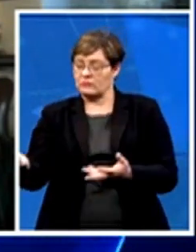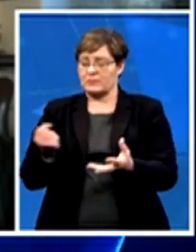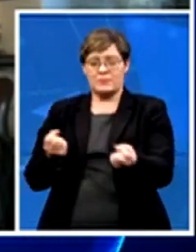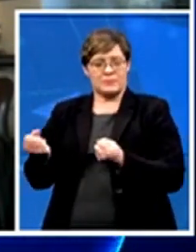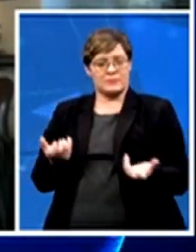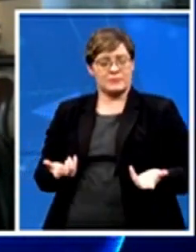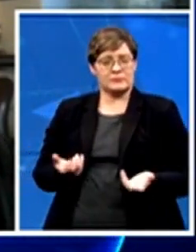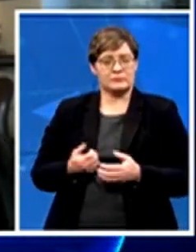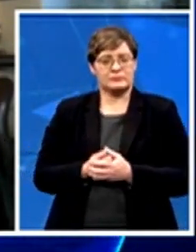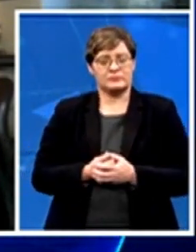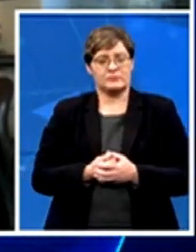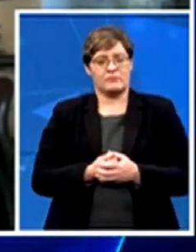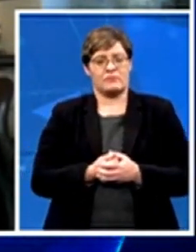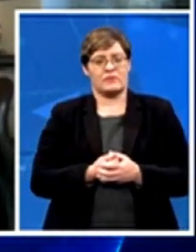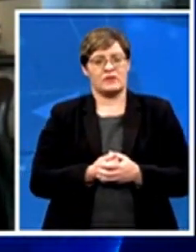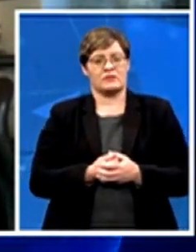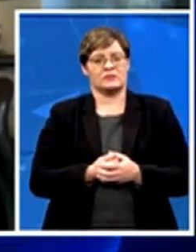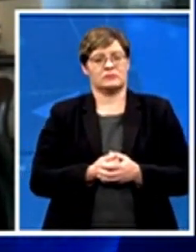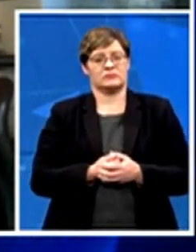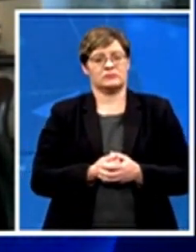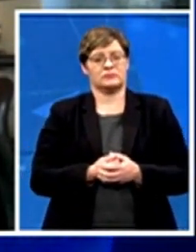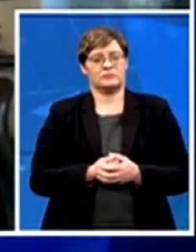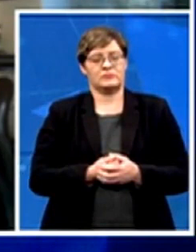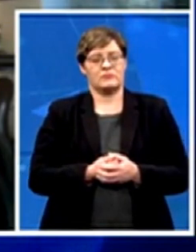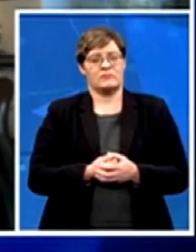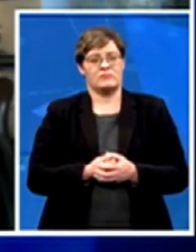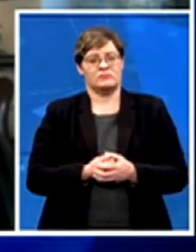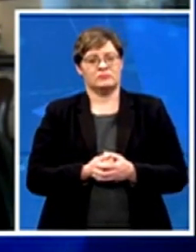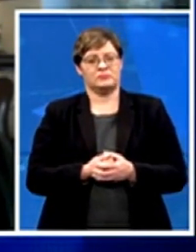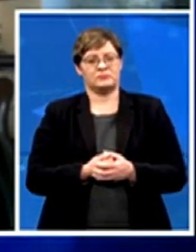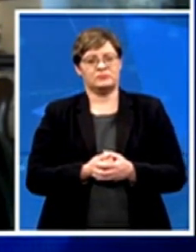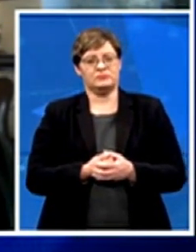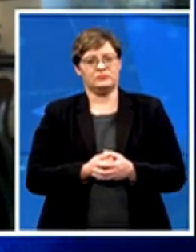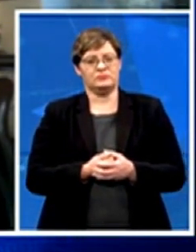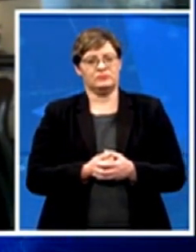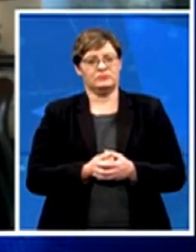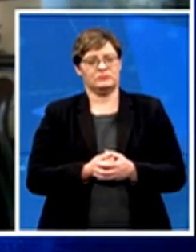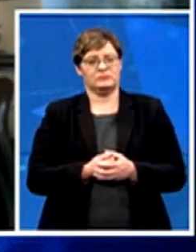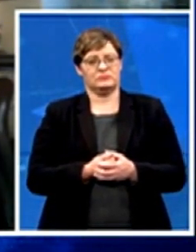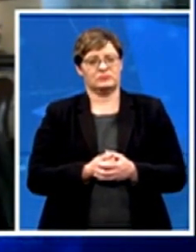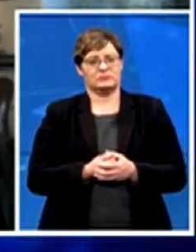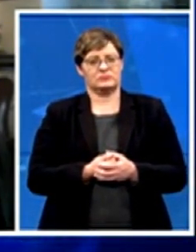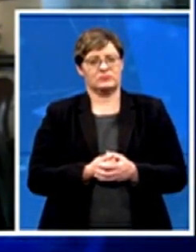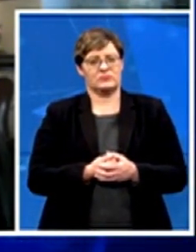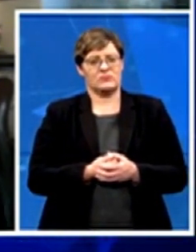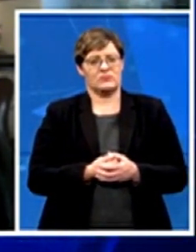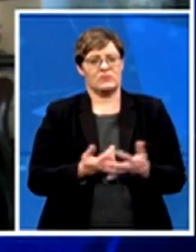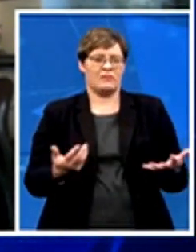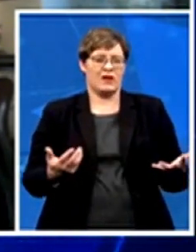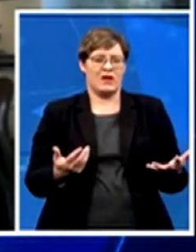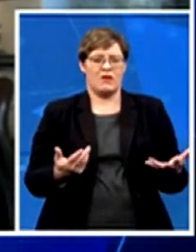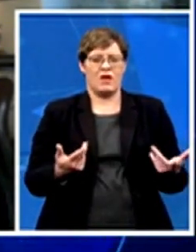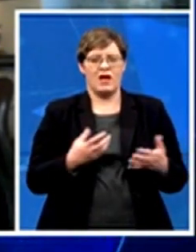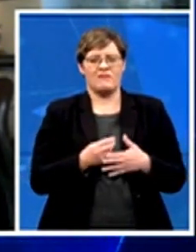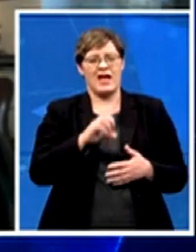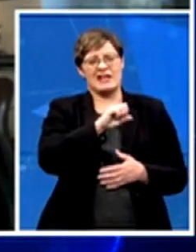Well, I hate to say it, but we haven't had a professional intelligence service. Not at the top, anyway. You'll see recently Robert